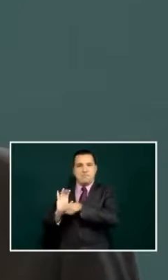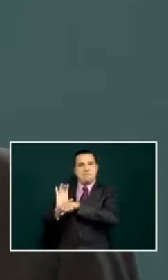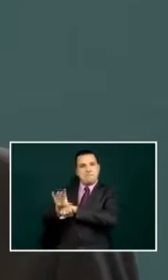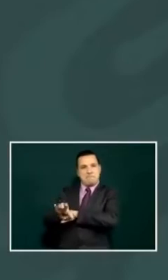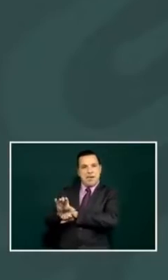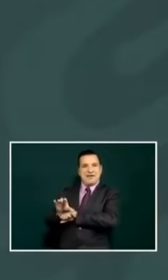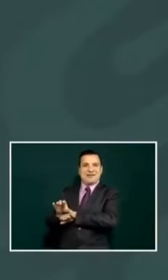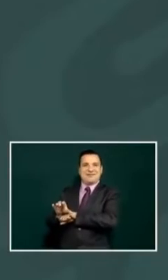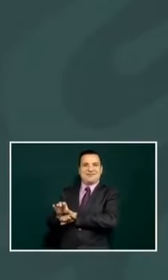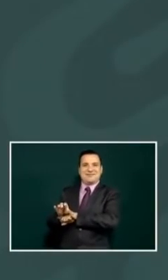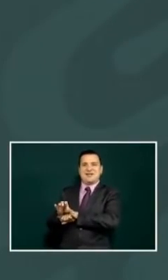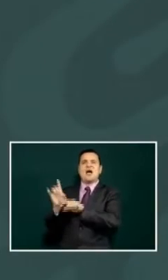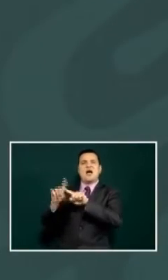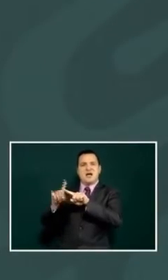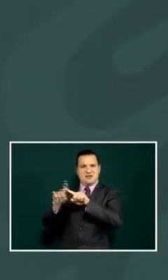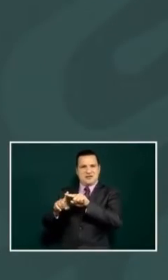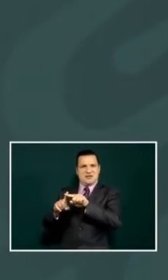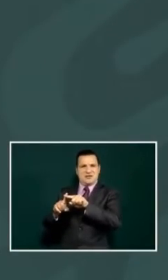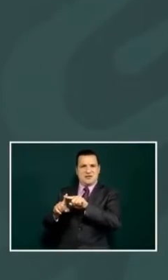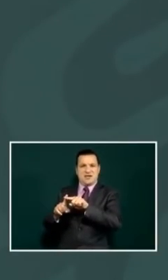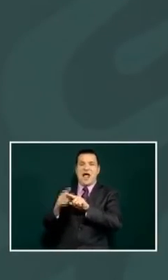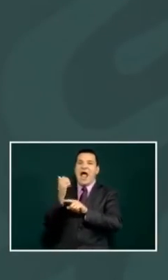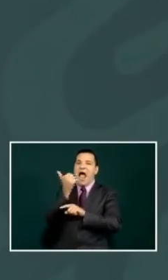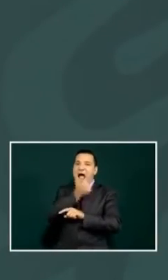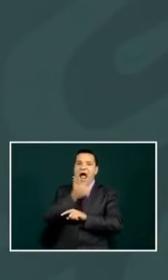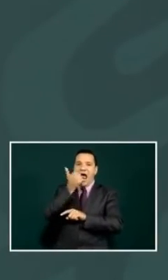and they're also giving grants to